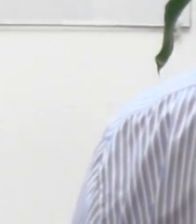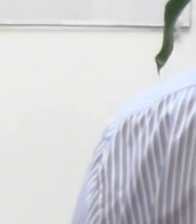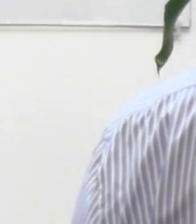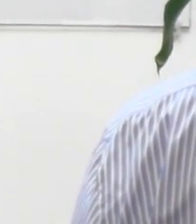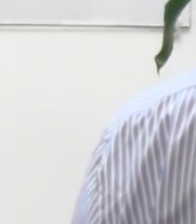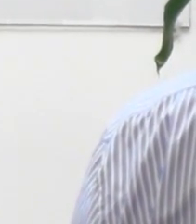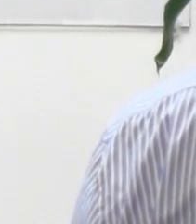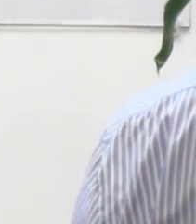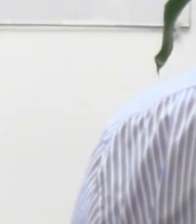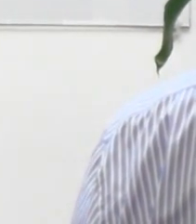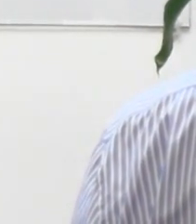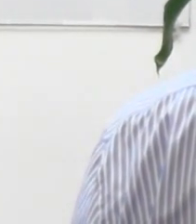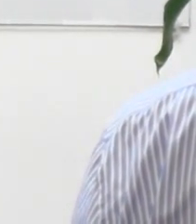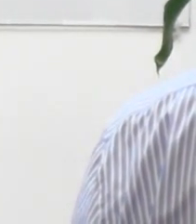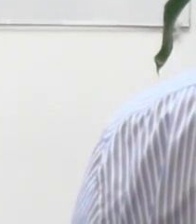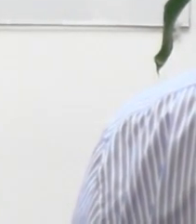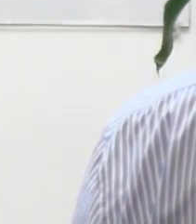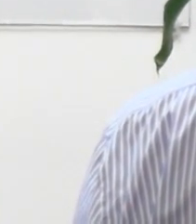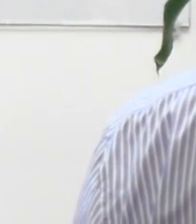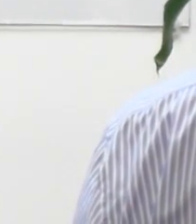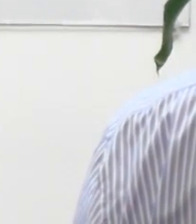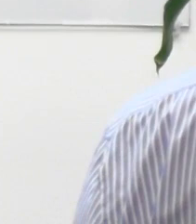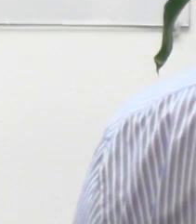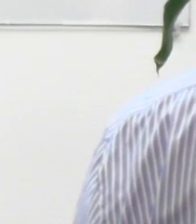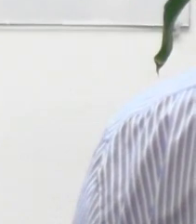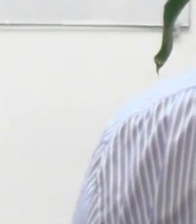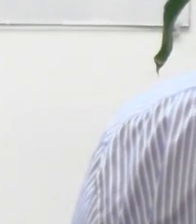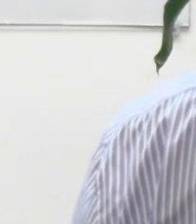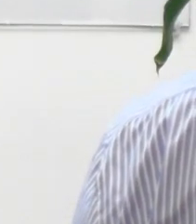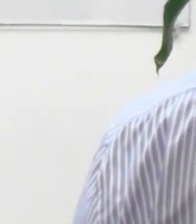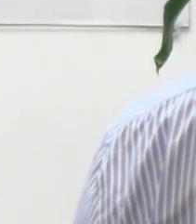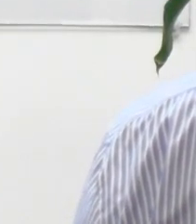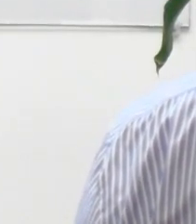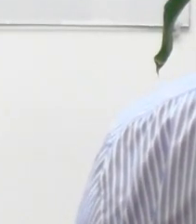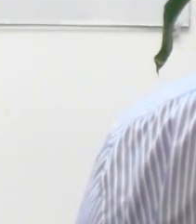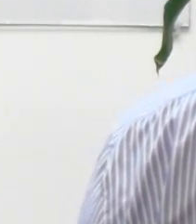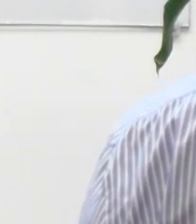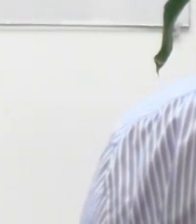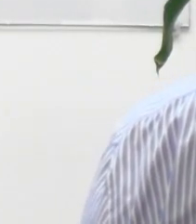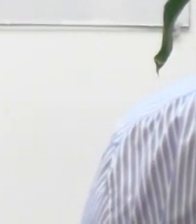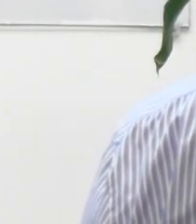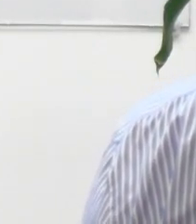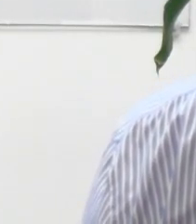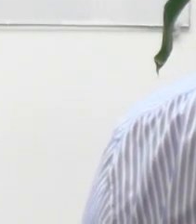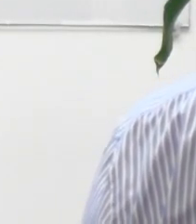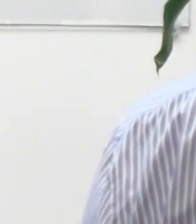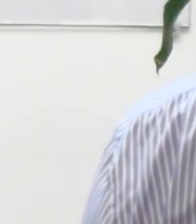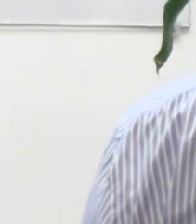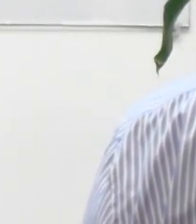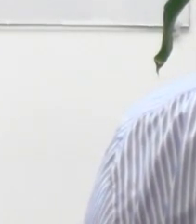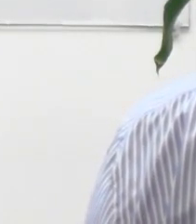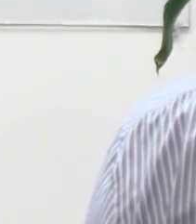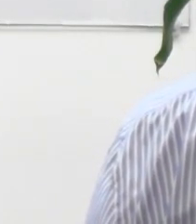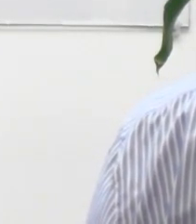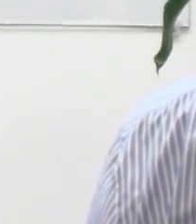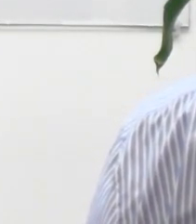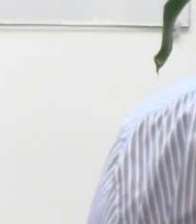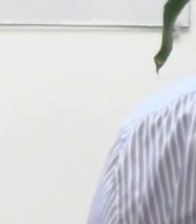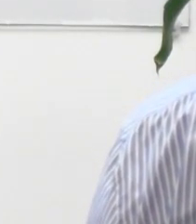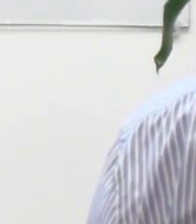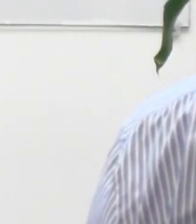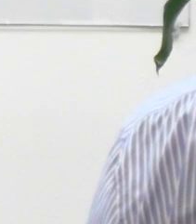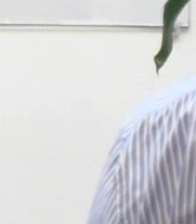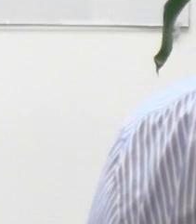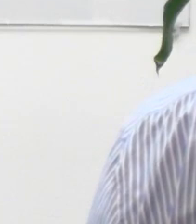Lord the opening of the veil through your death now we have access to